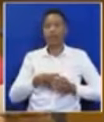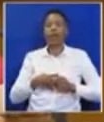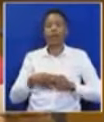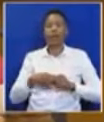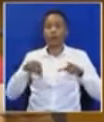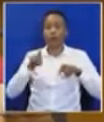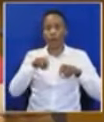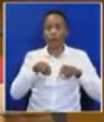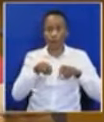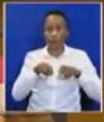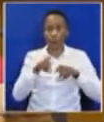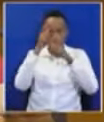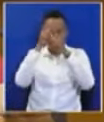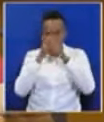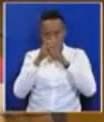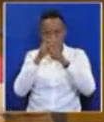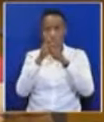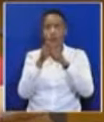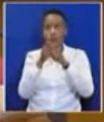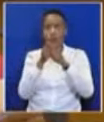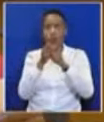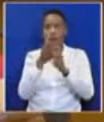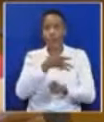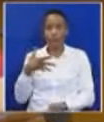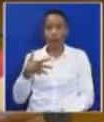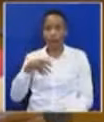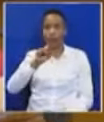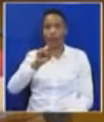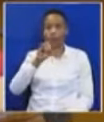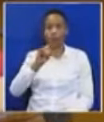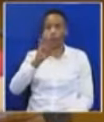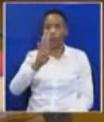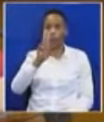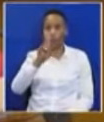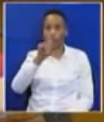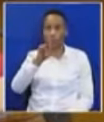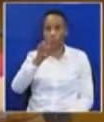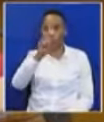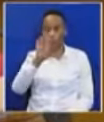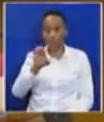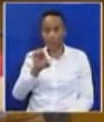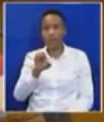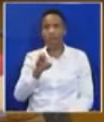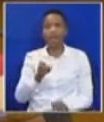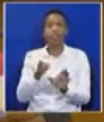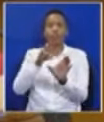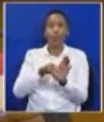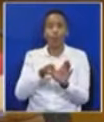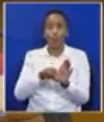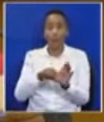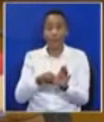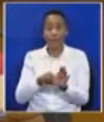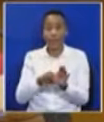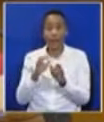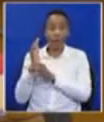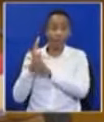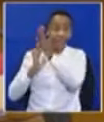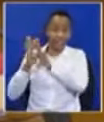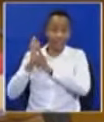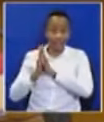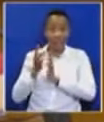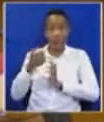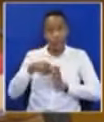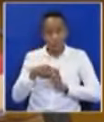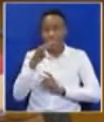Mama Zondeni Veronica Sobukwe, who has joined the realm of the ancestors, we recommit ourselves